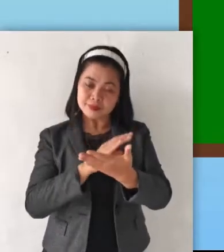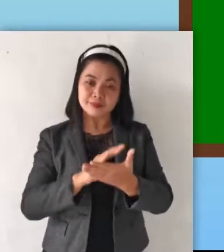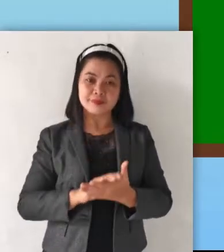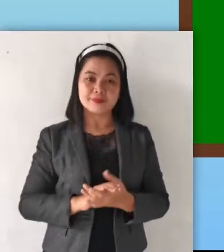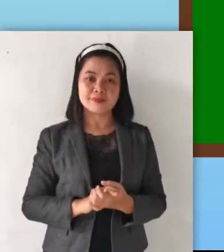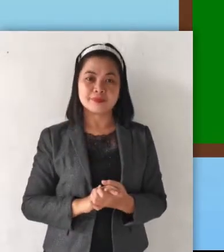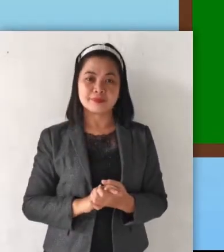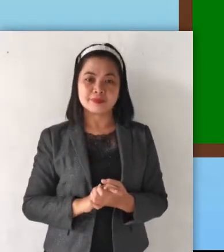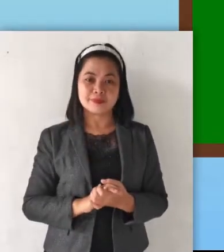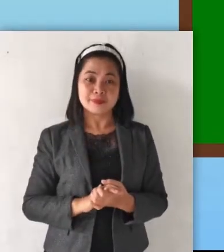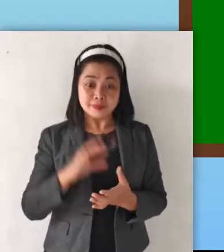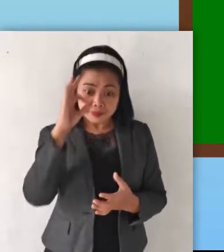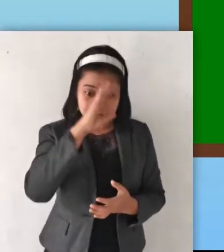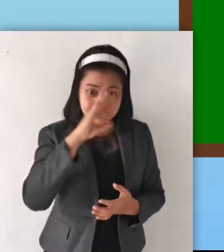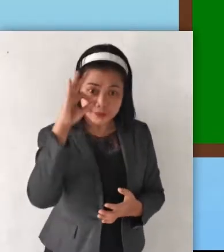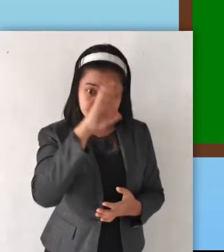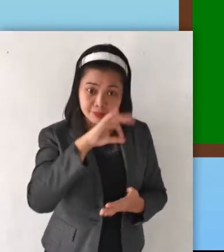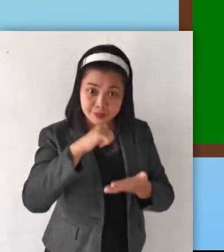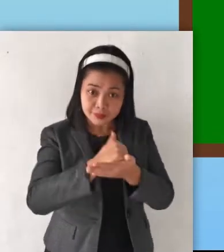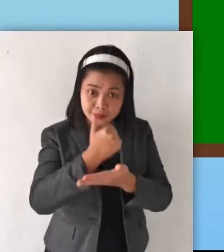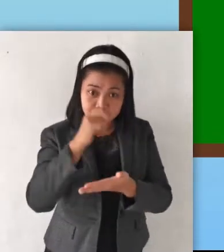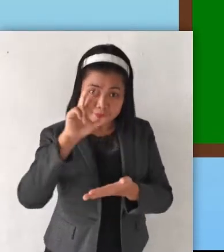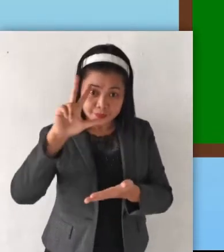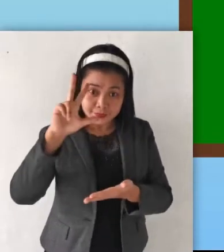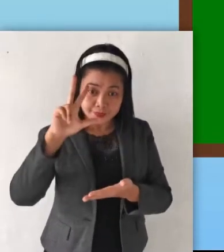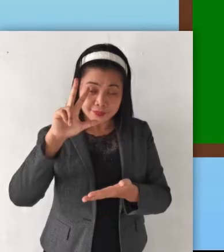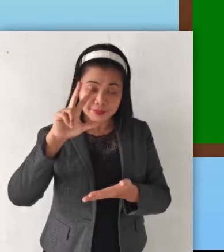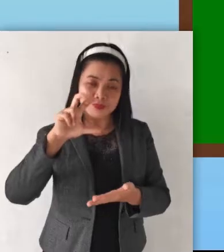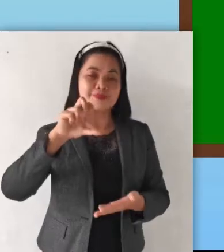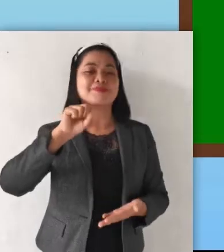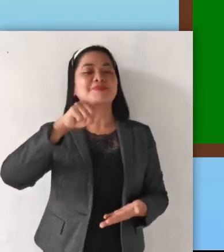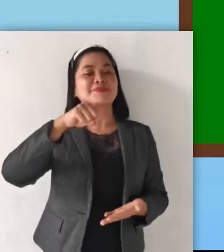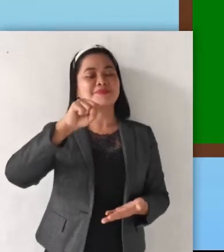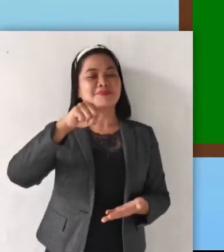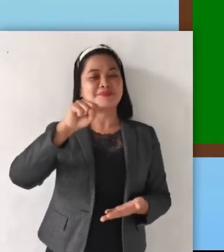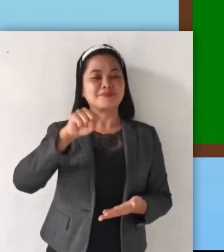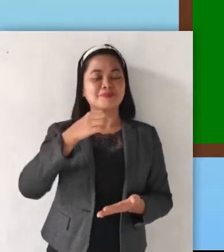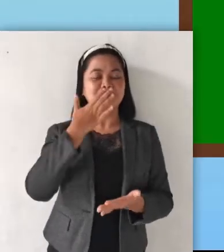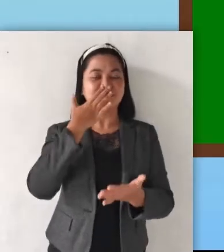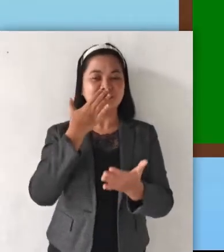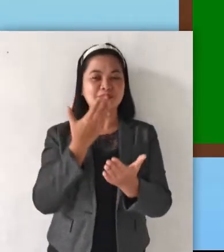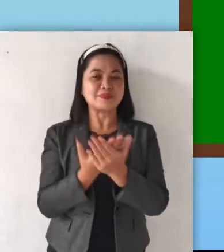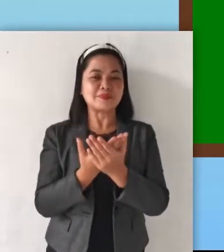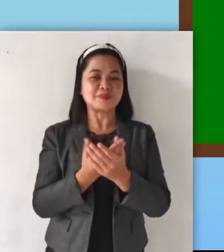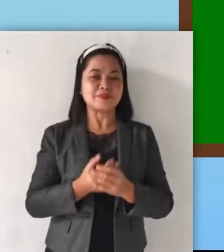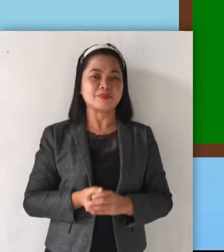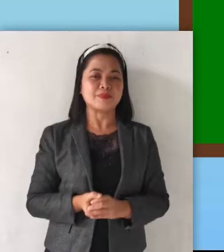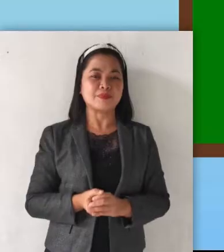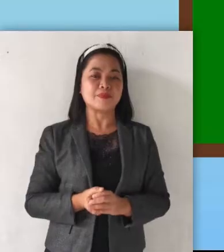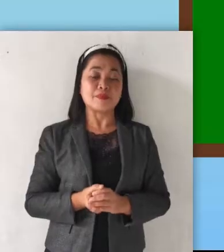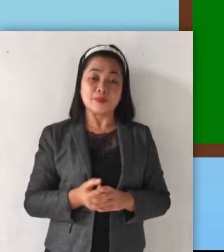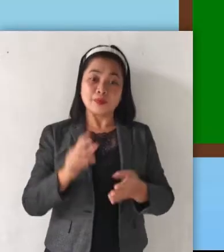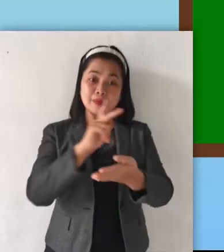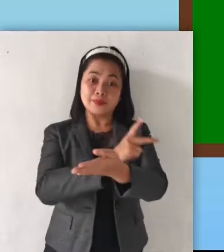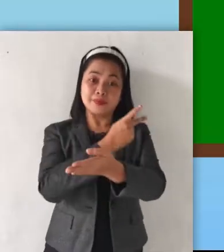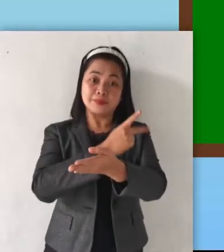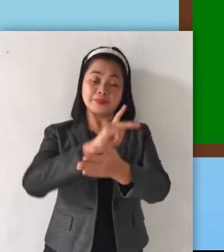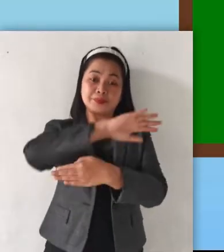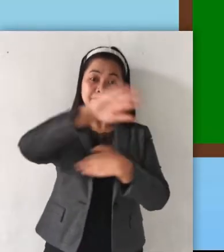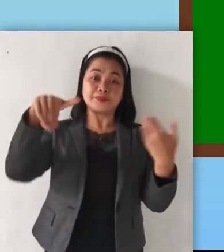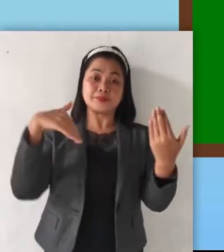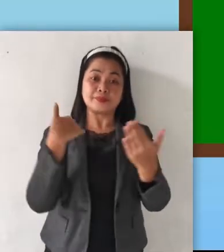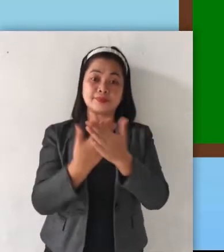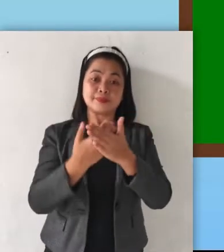Did you found the page? Good! The poem is all